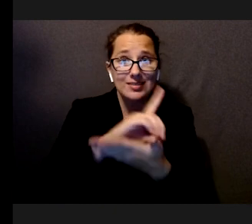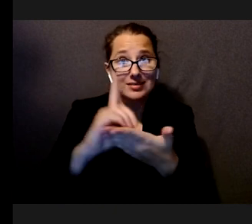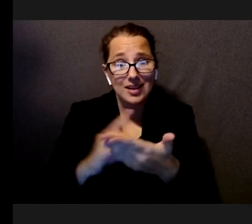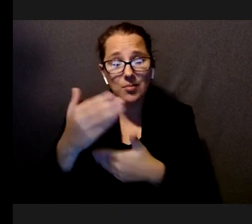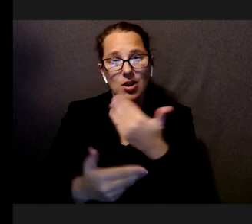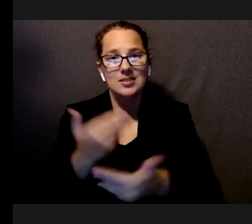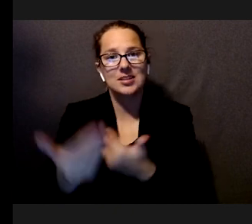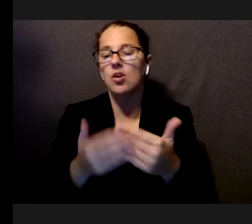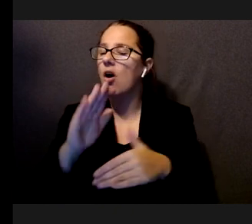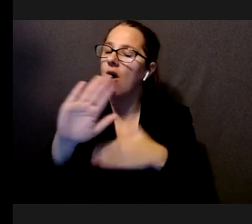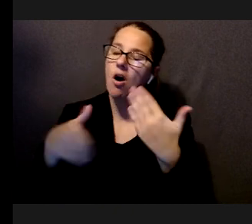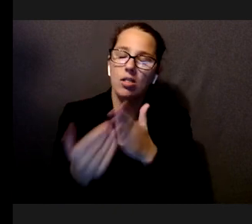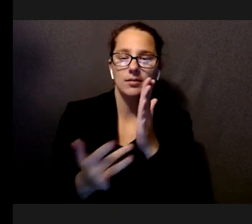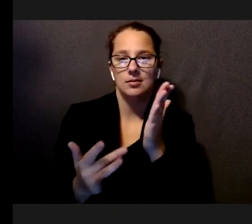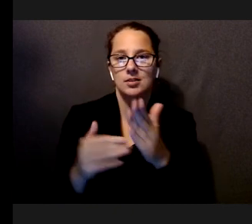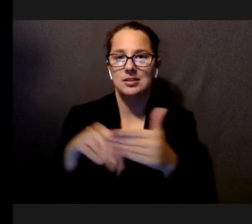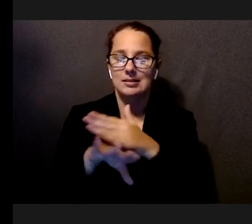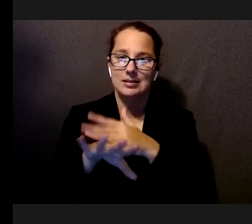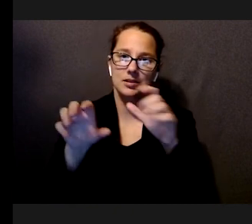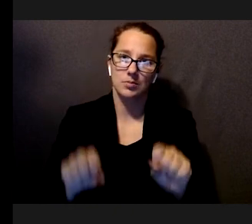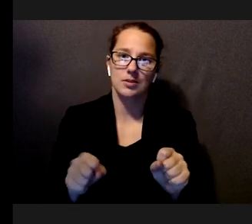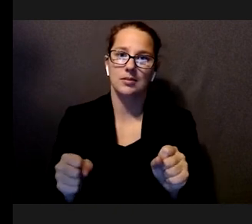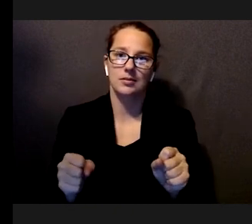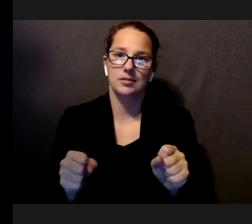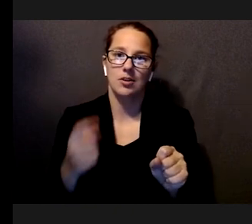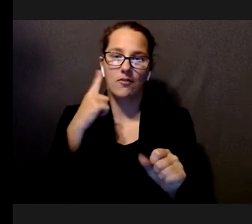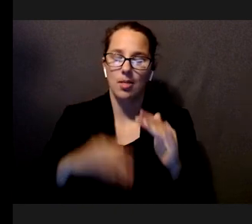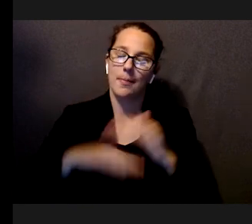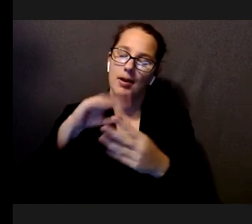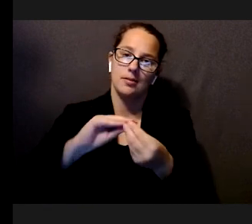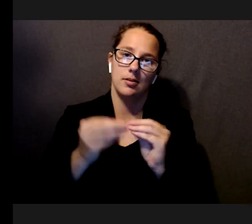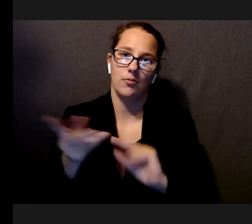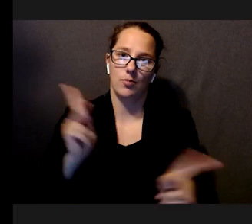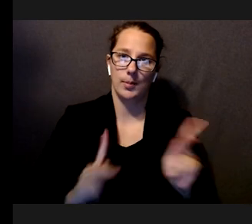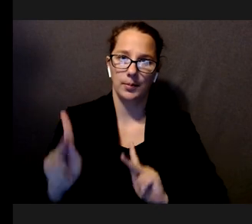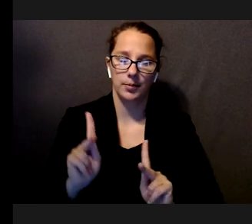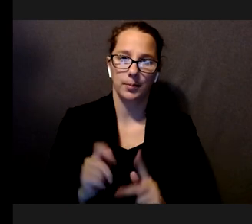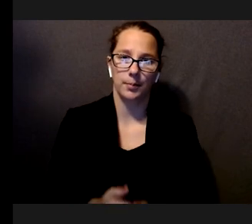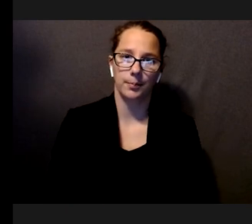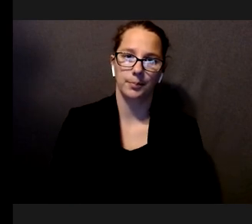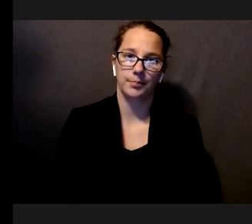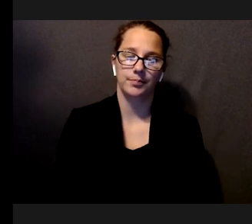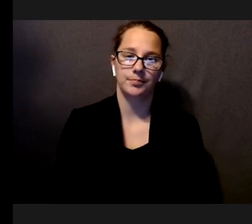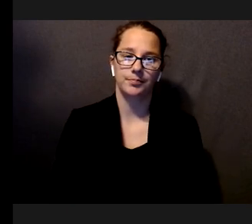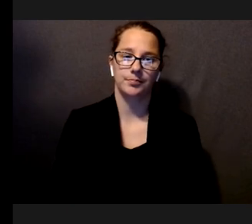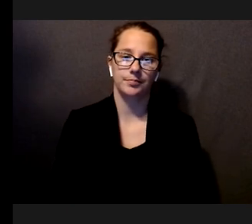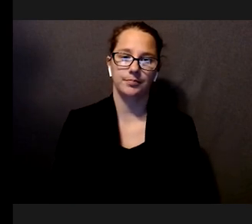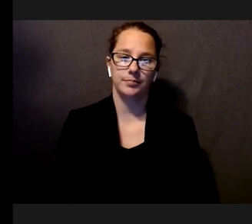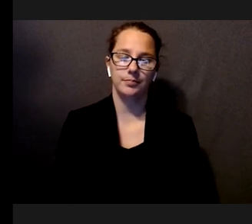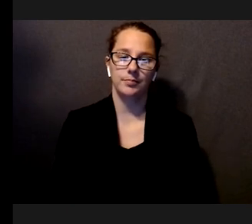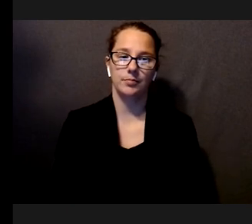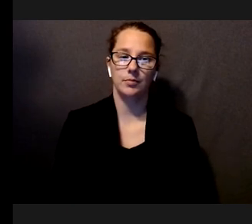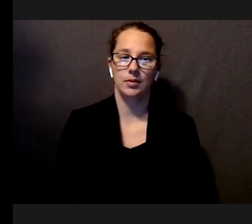they are accessible to as many people as possible. So, XR Access has